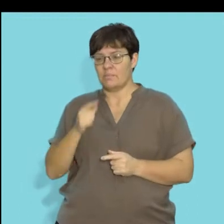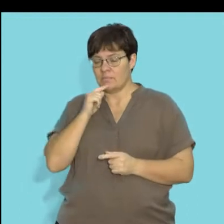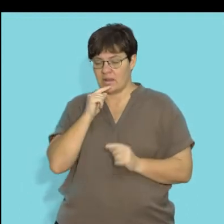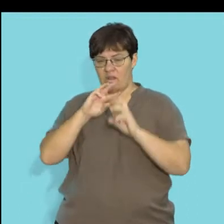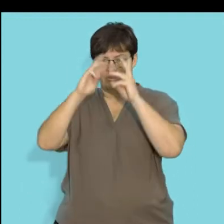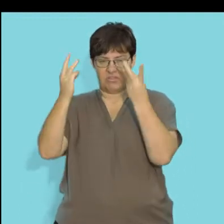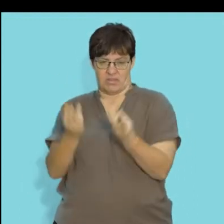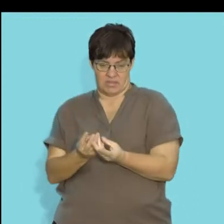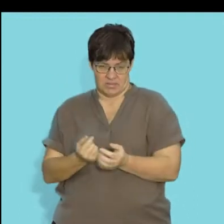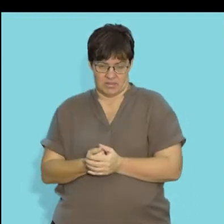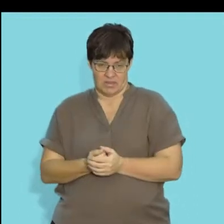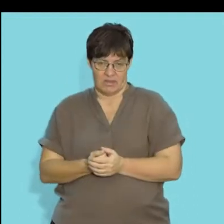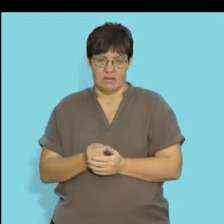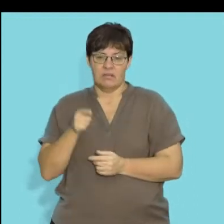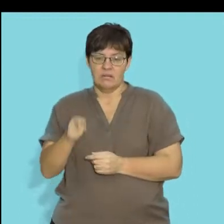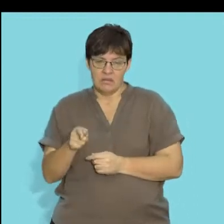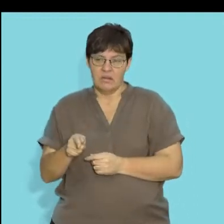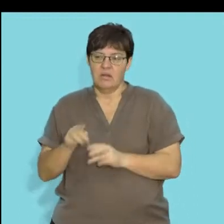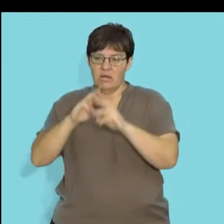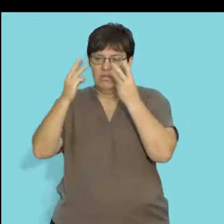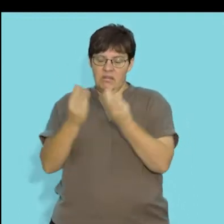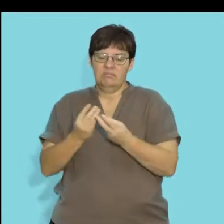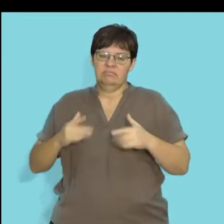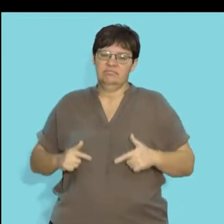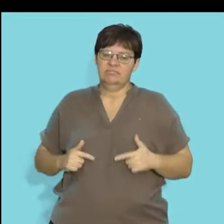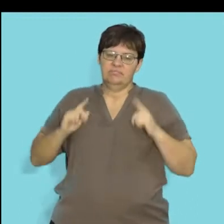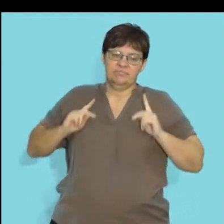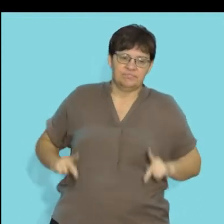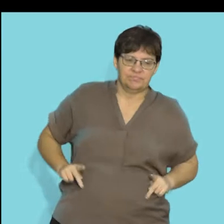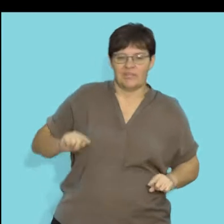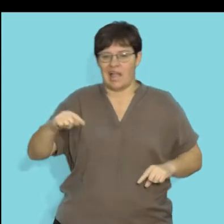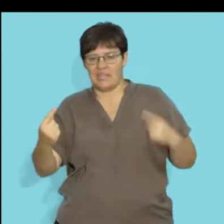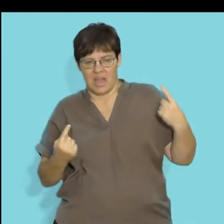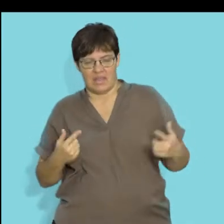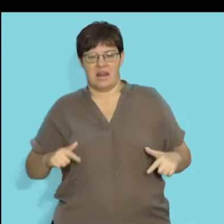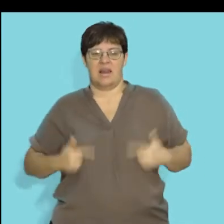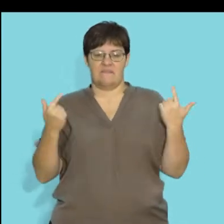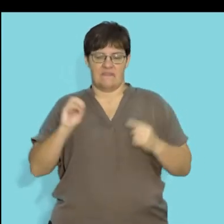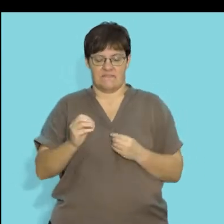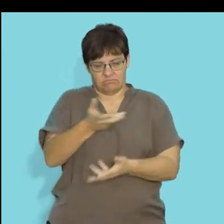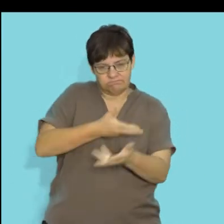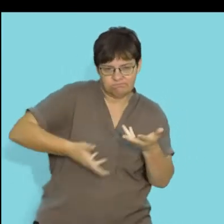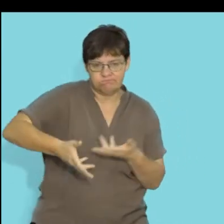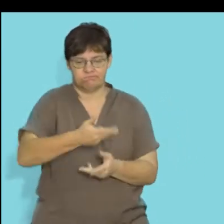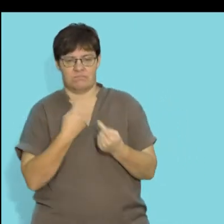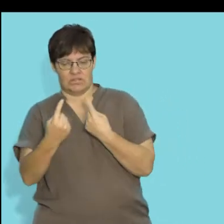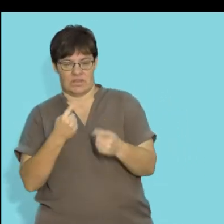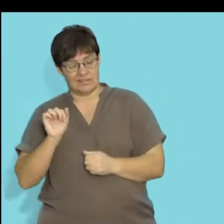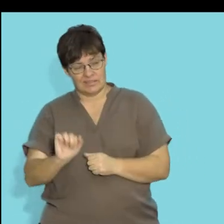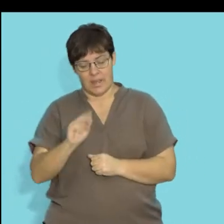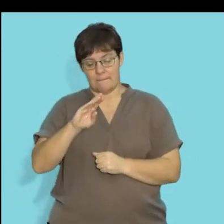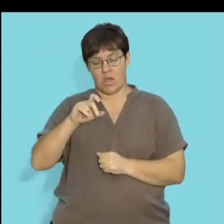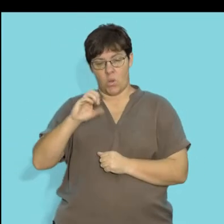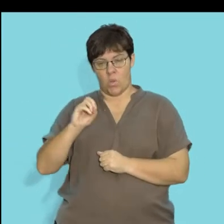refers to the earth. So, that part of the earth where humans and other organisms are able to live and interact with each other.